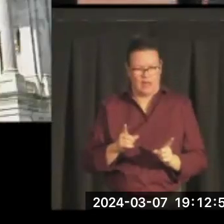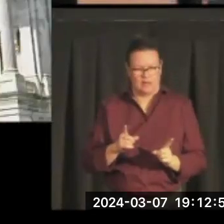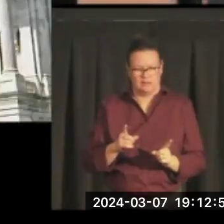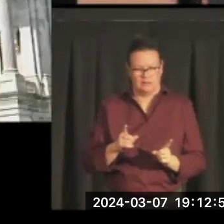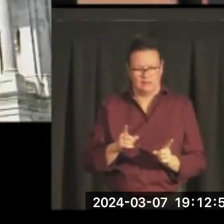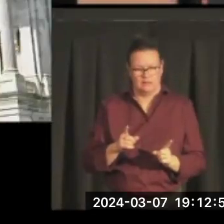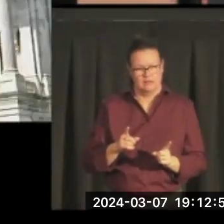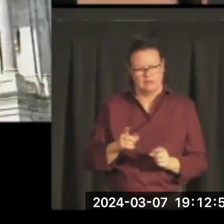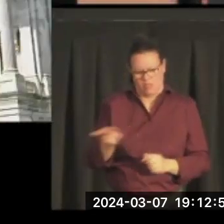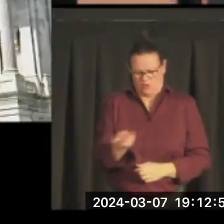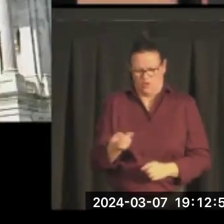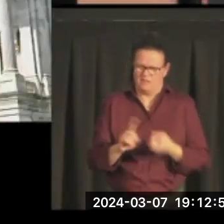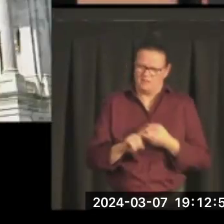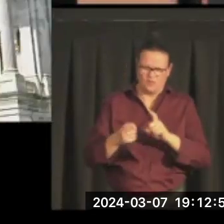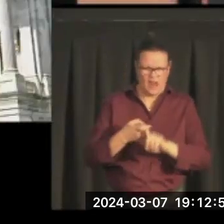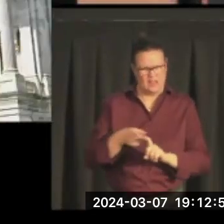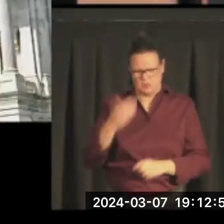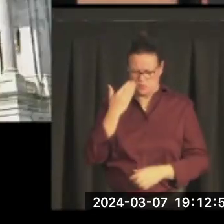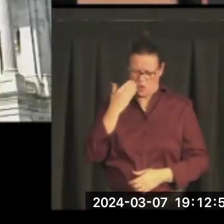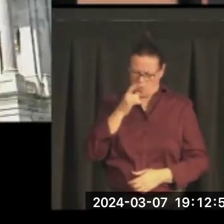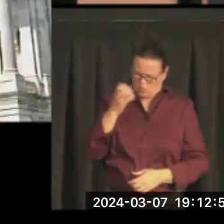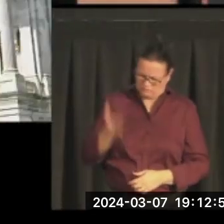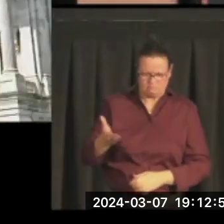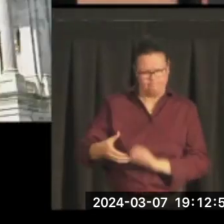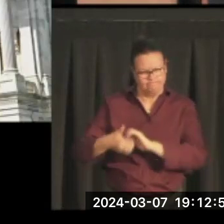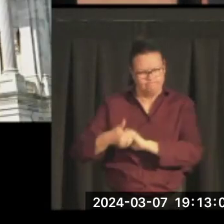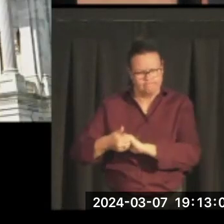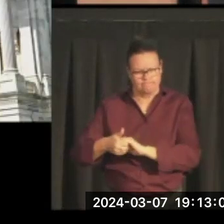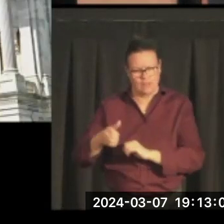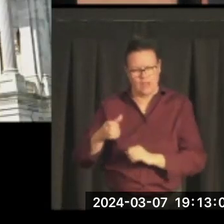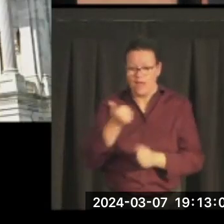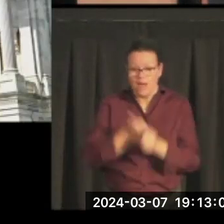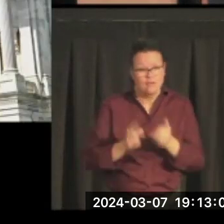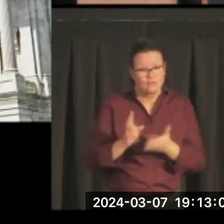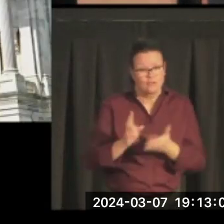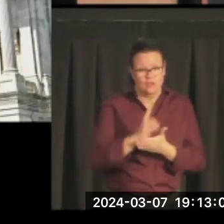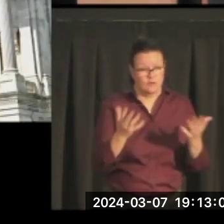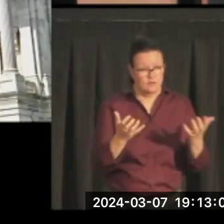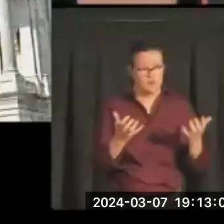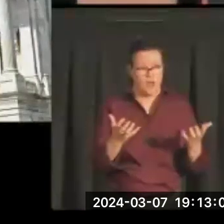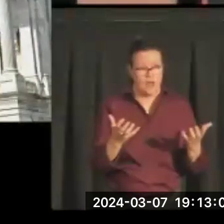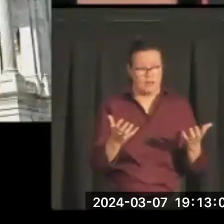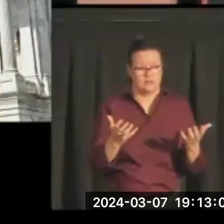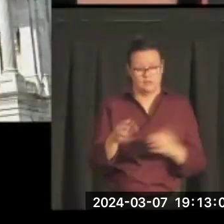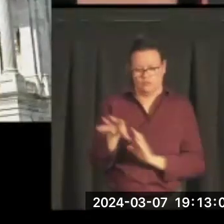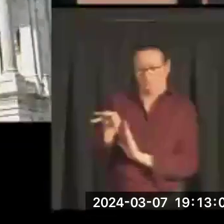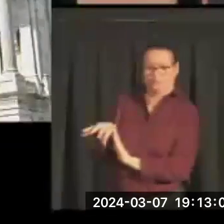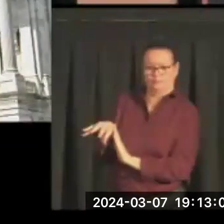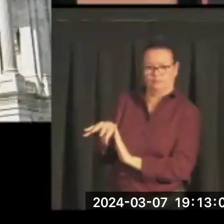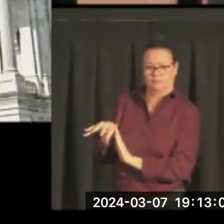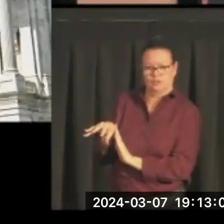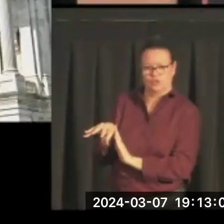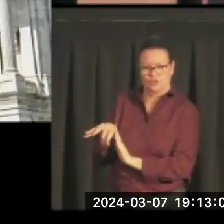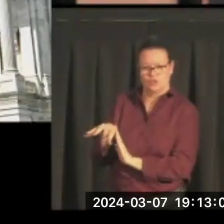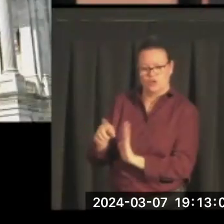close to him. You know him too well. Or that every university wants to have a spotlight on some of its